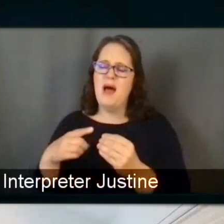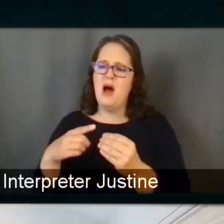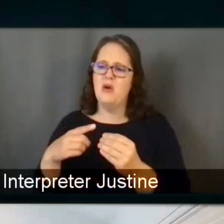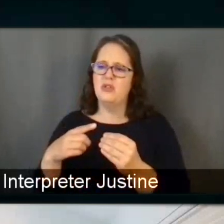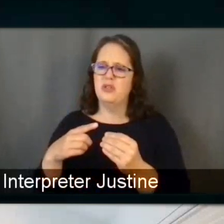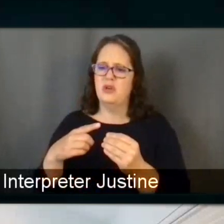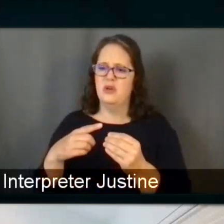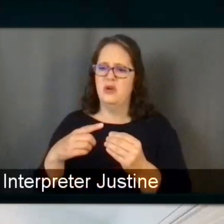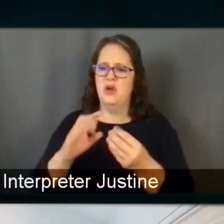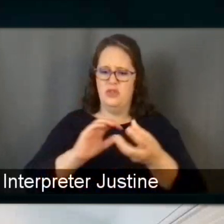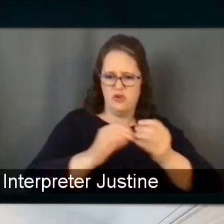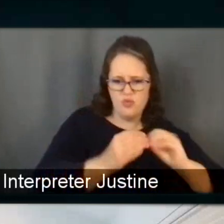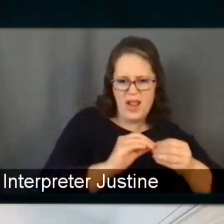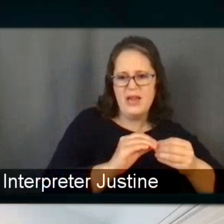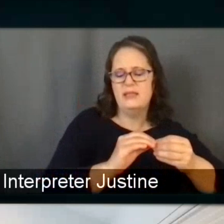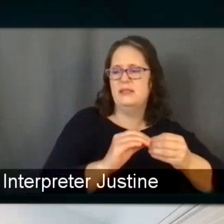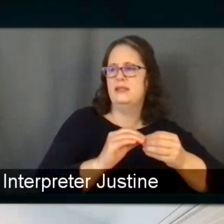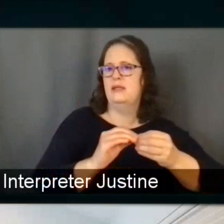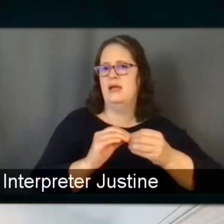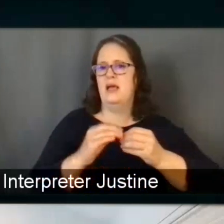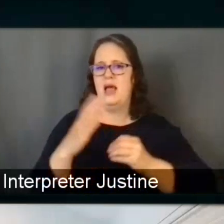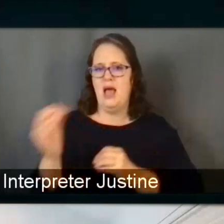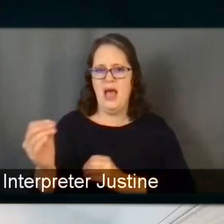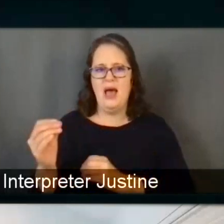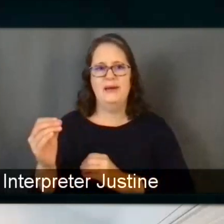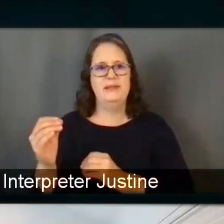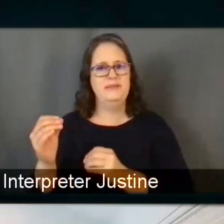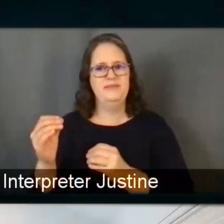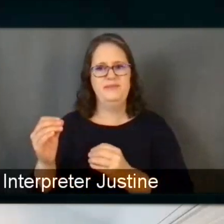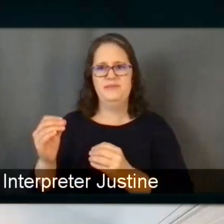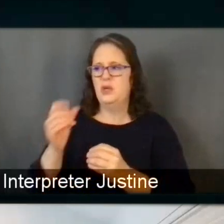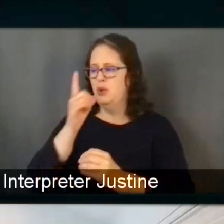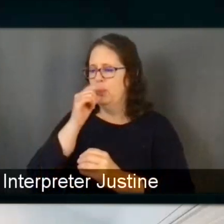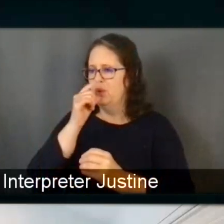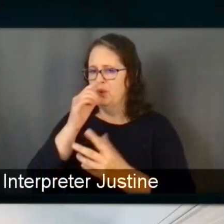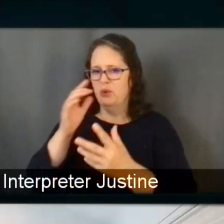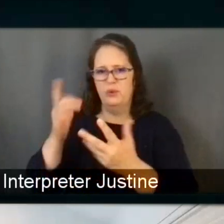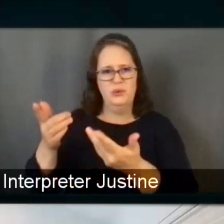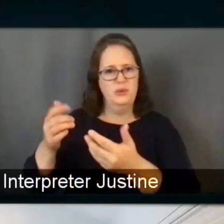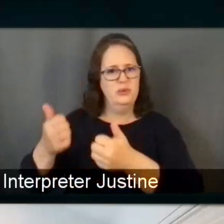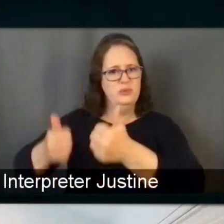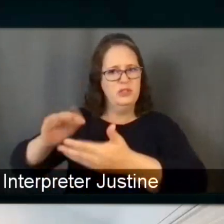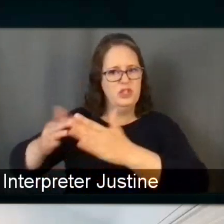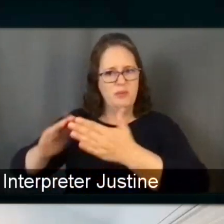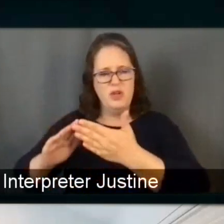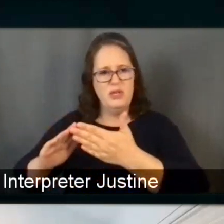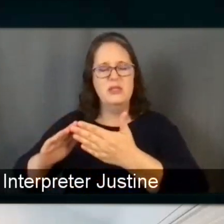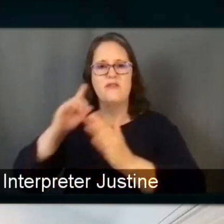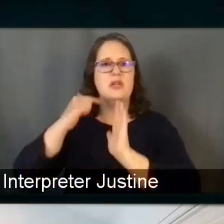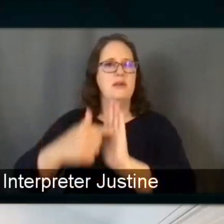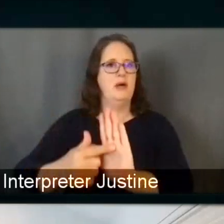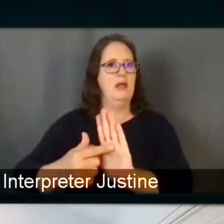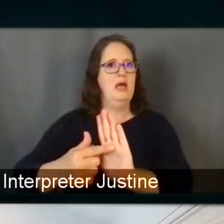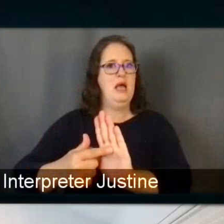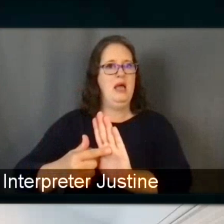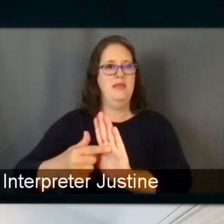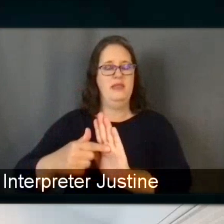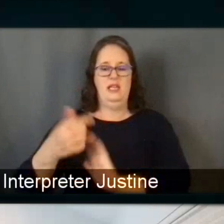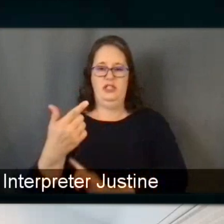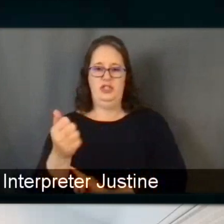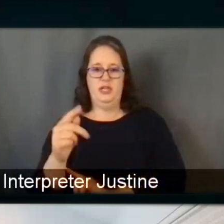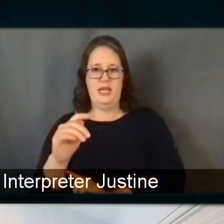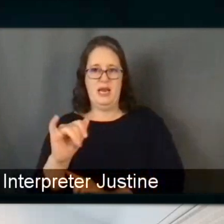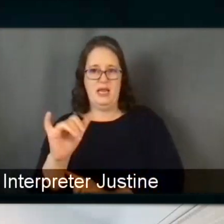Tell us a little bit about that and tell us a little bit about how understanding the genetics of this disease can help possibly